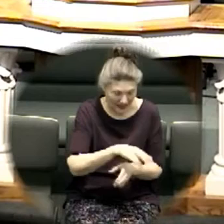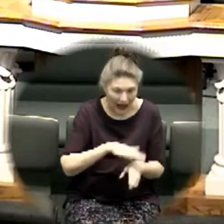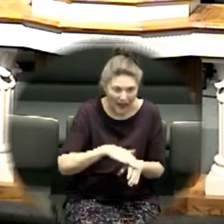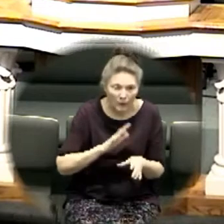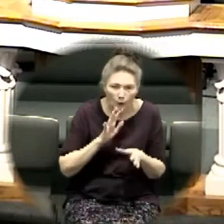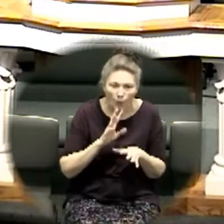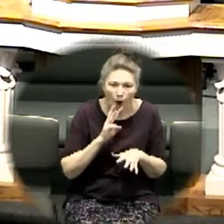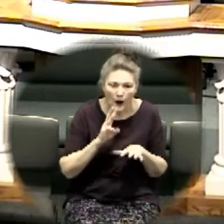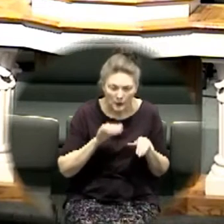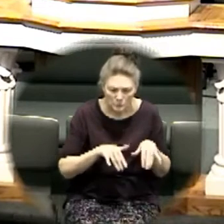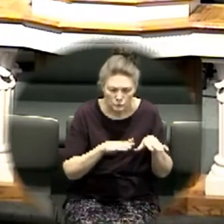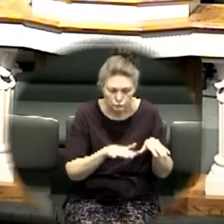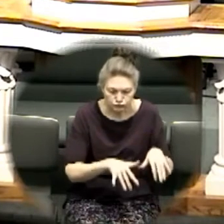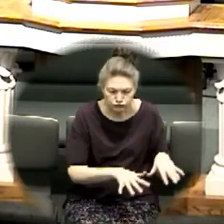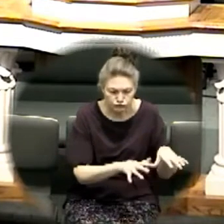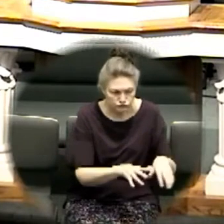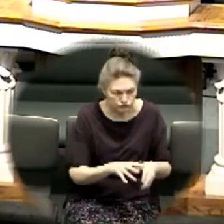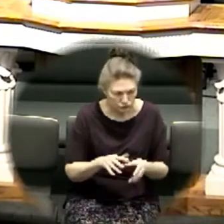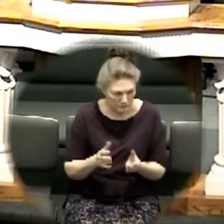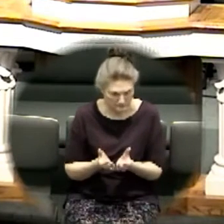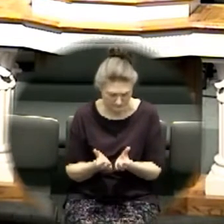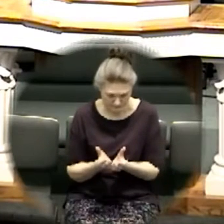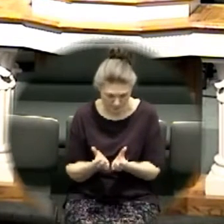he got out of the boat he